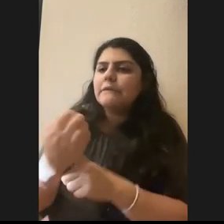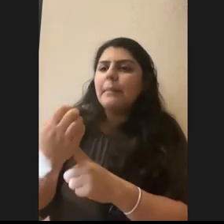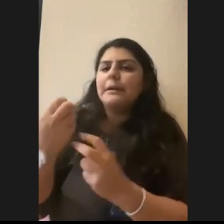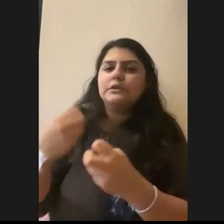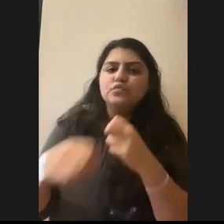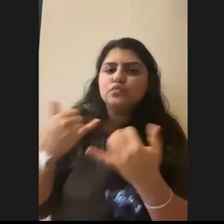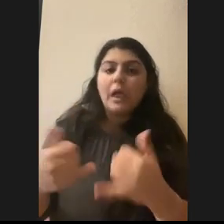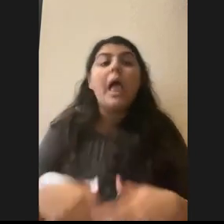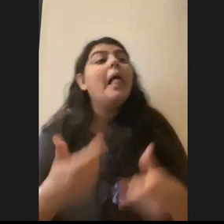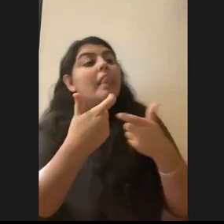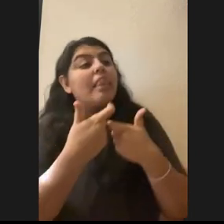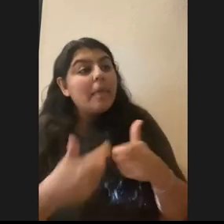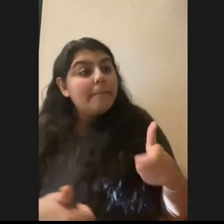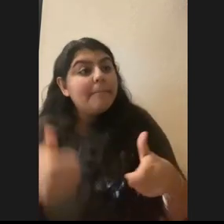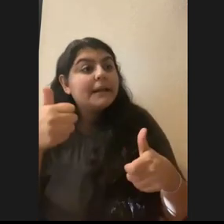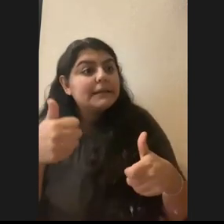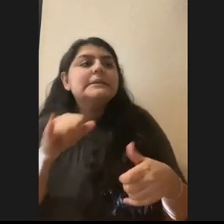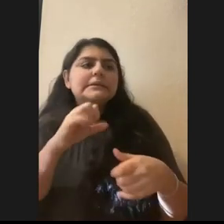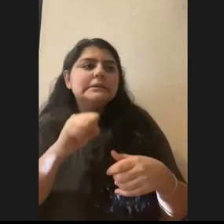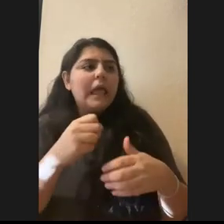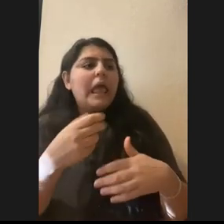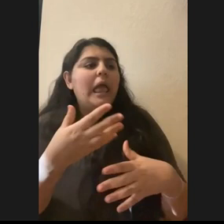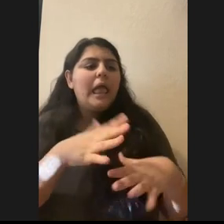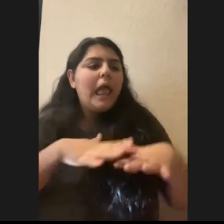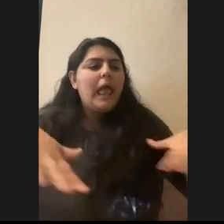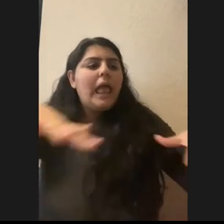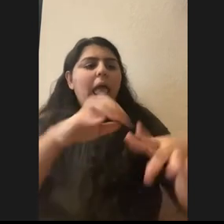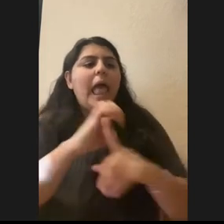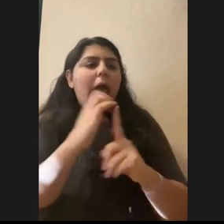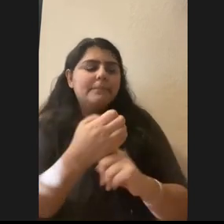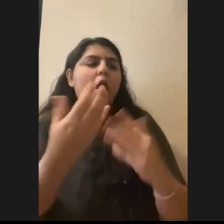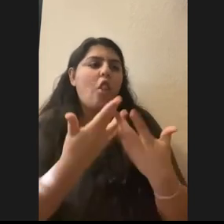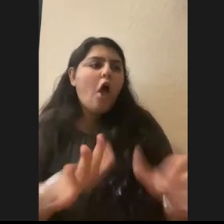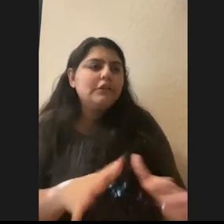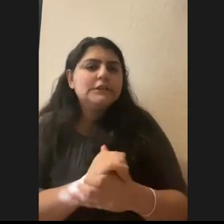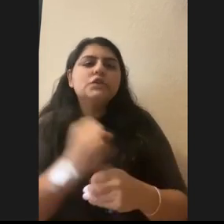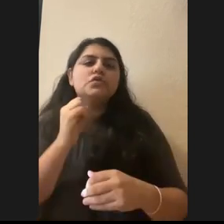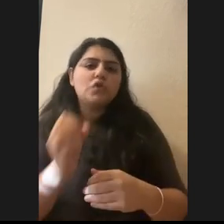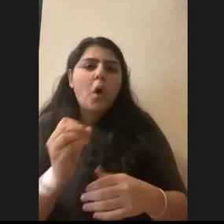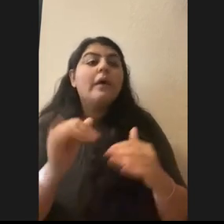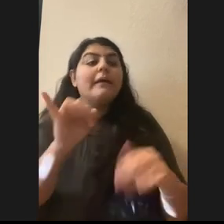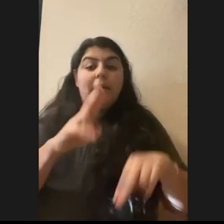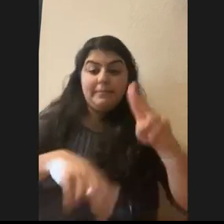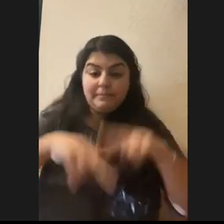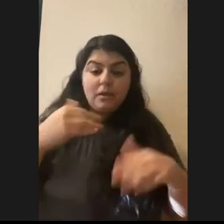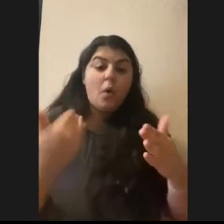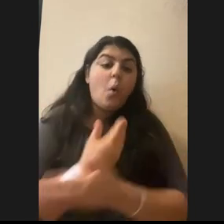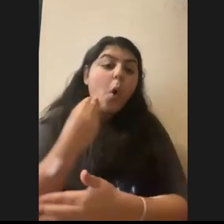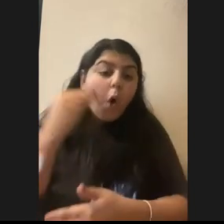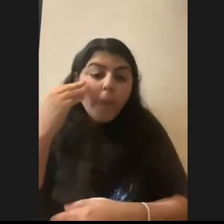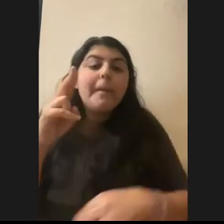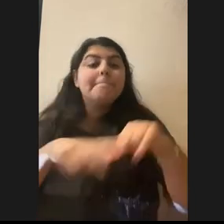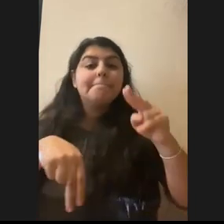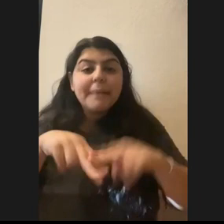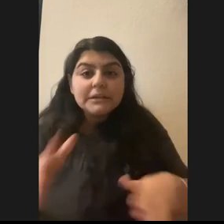biggest issue would be habitat loss. So again, as we build, um, new homes, new buildings that can be, um,